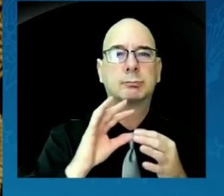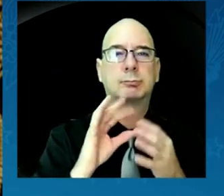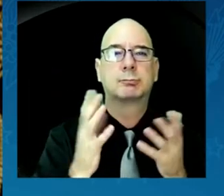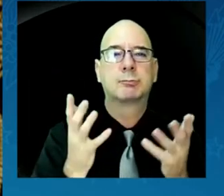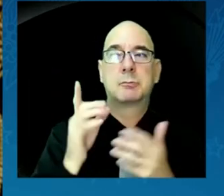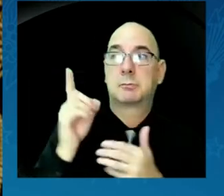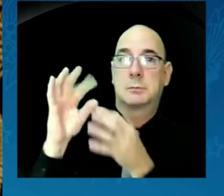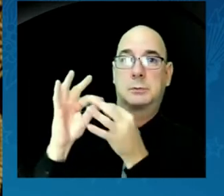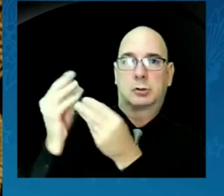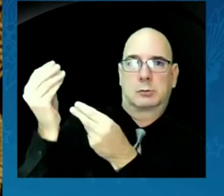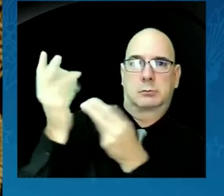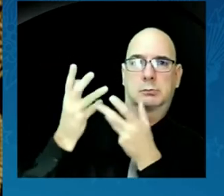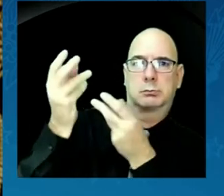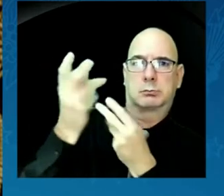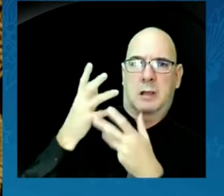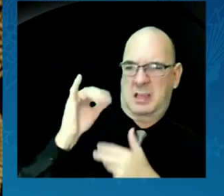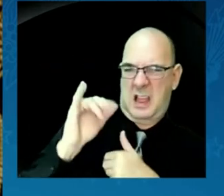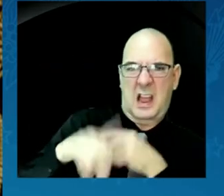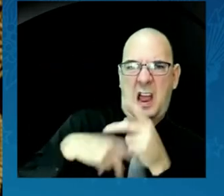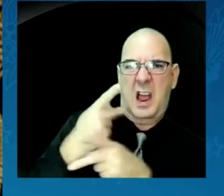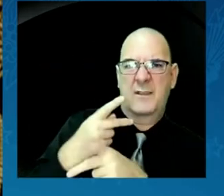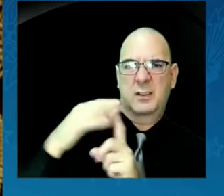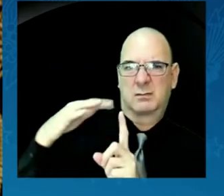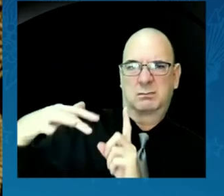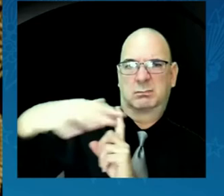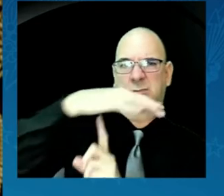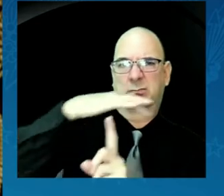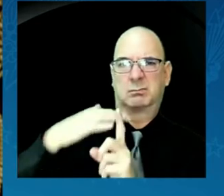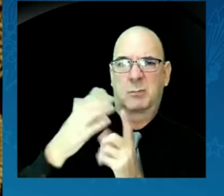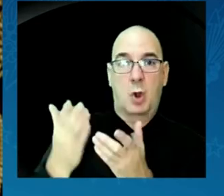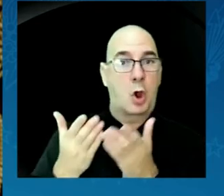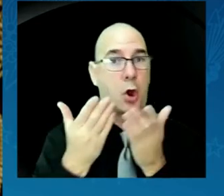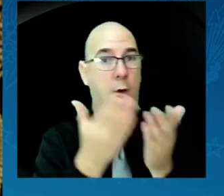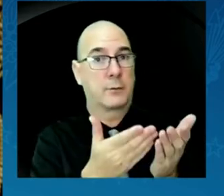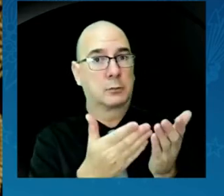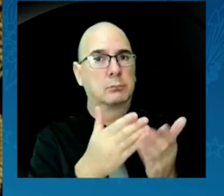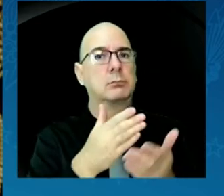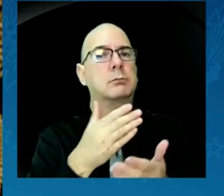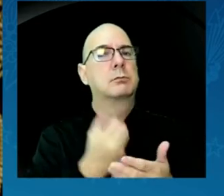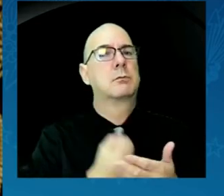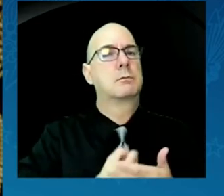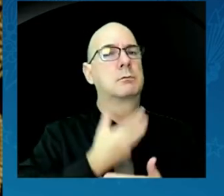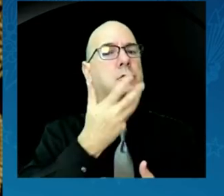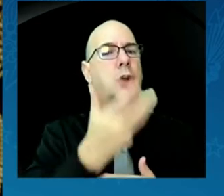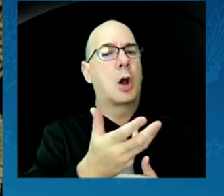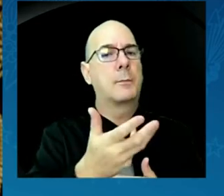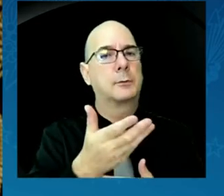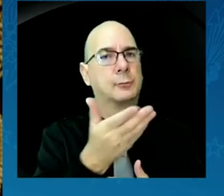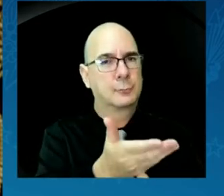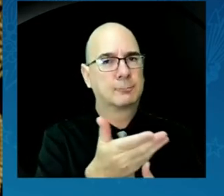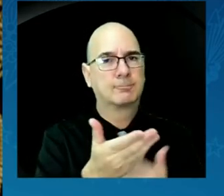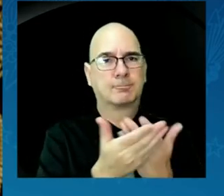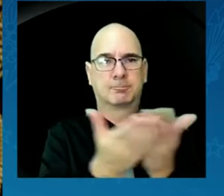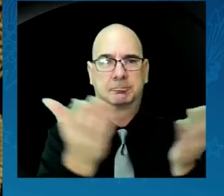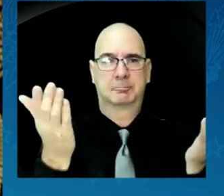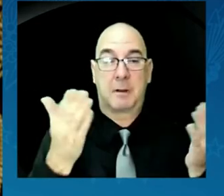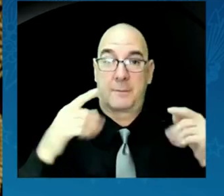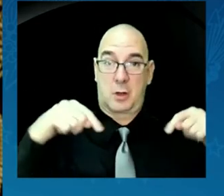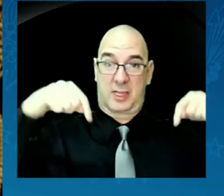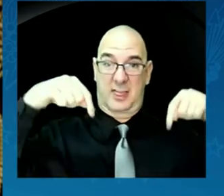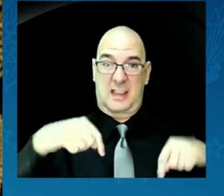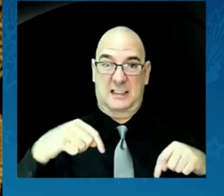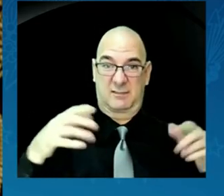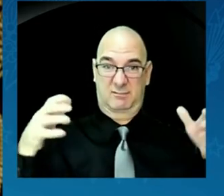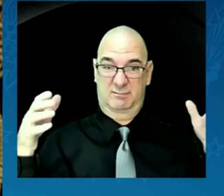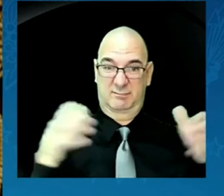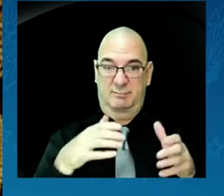of context. So I offer this poem to you for this gathering, this gathering